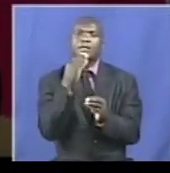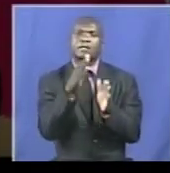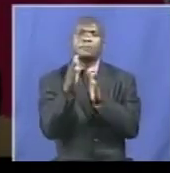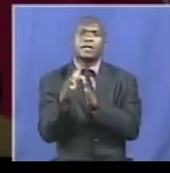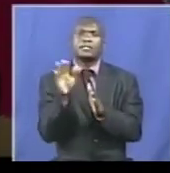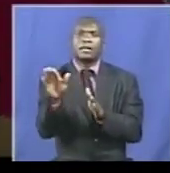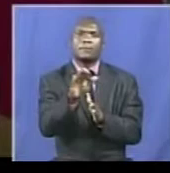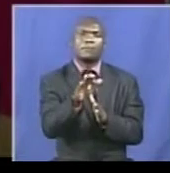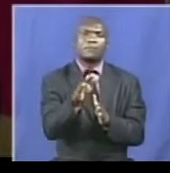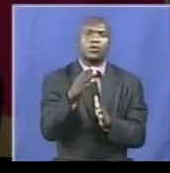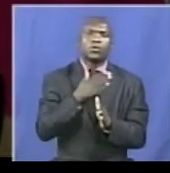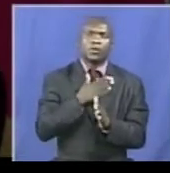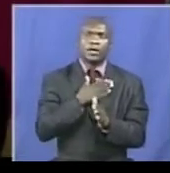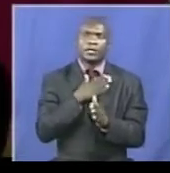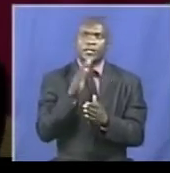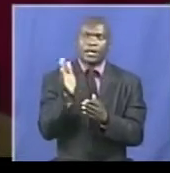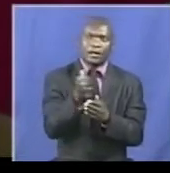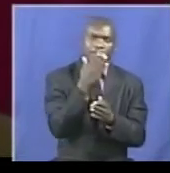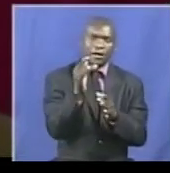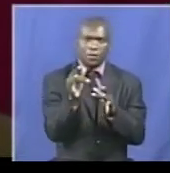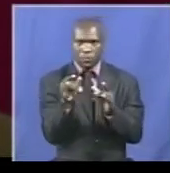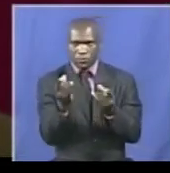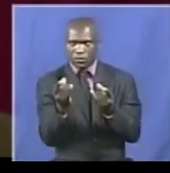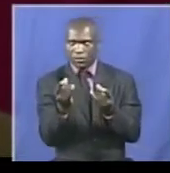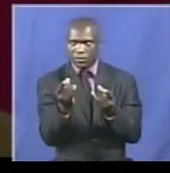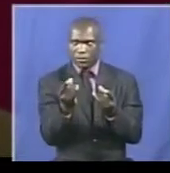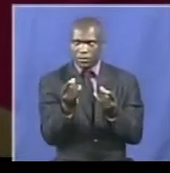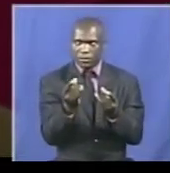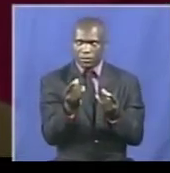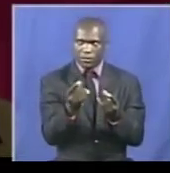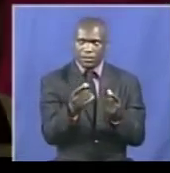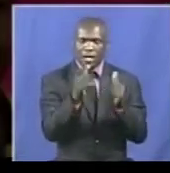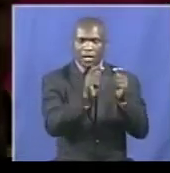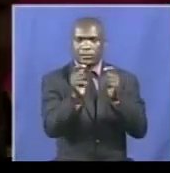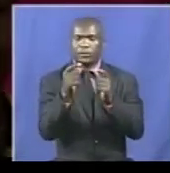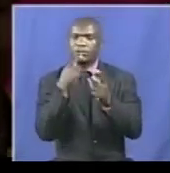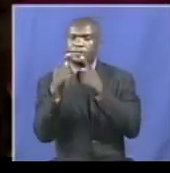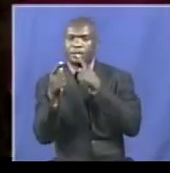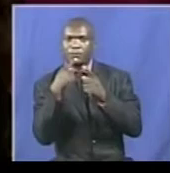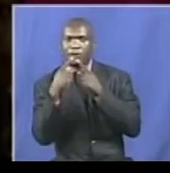want power and who want to subvert the organization.